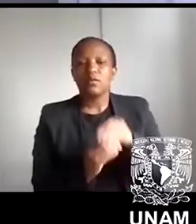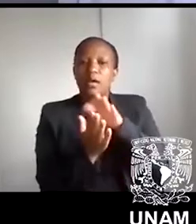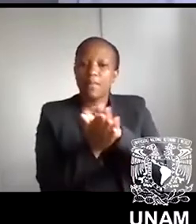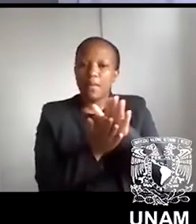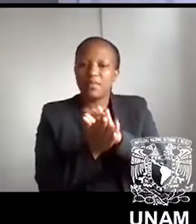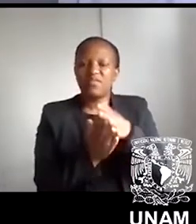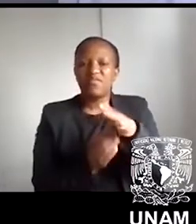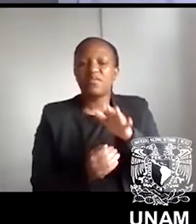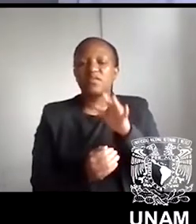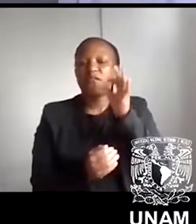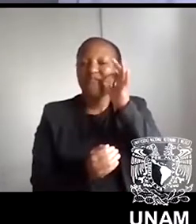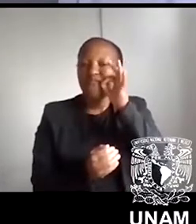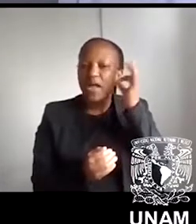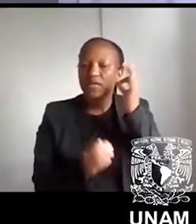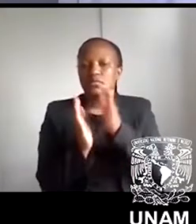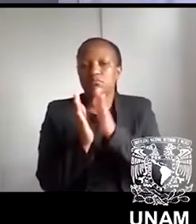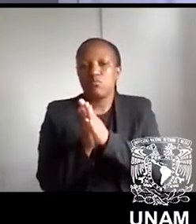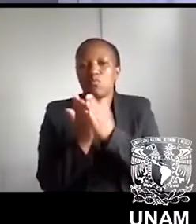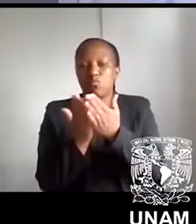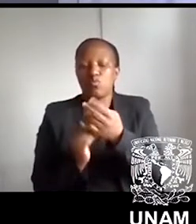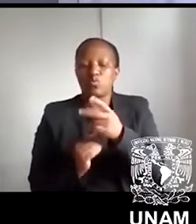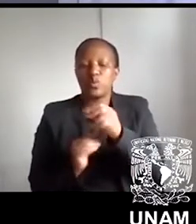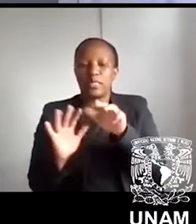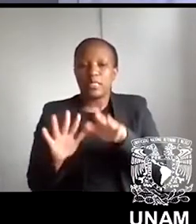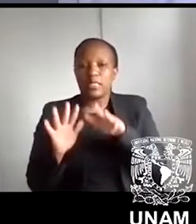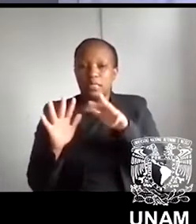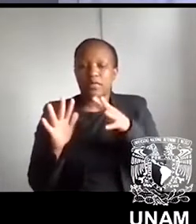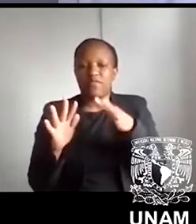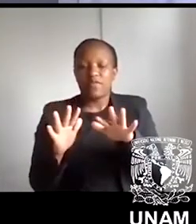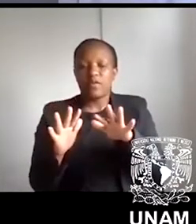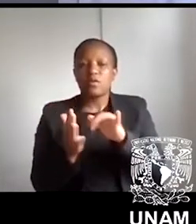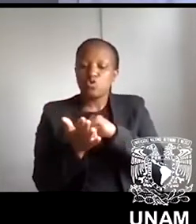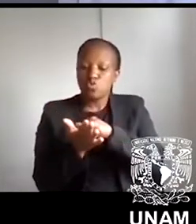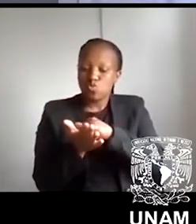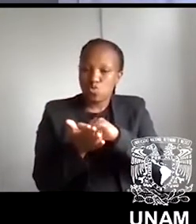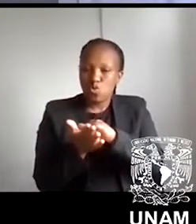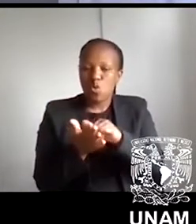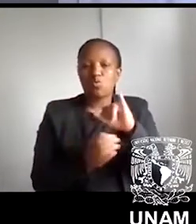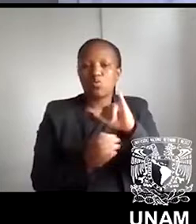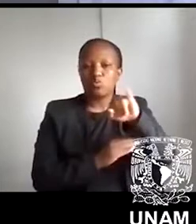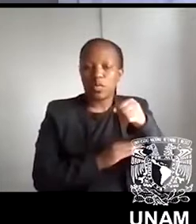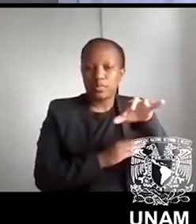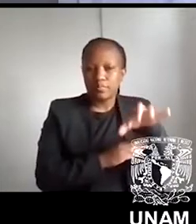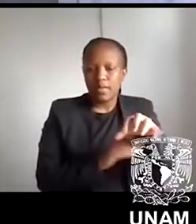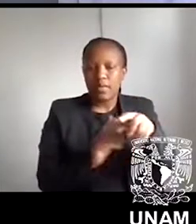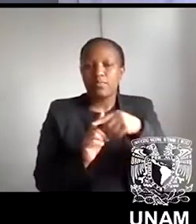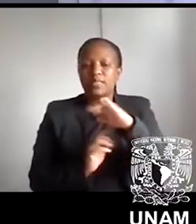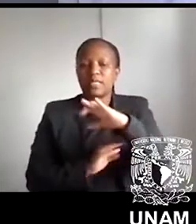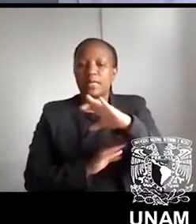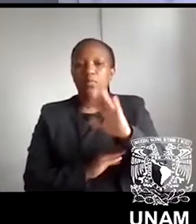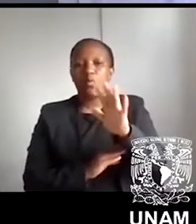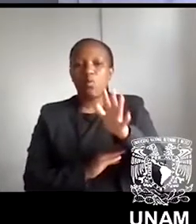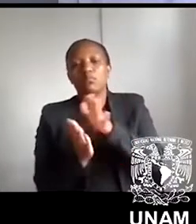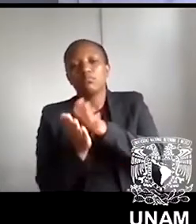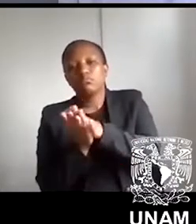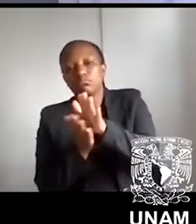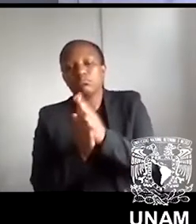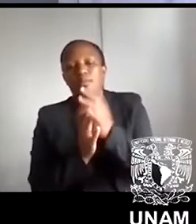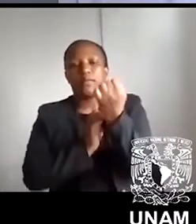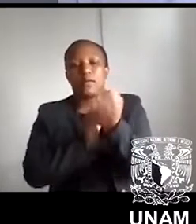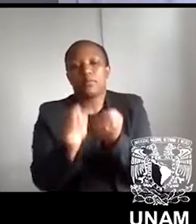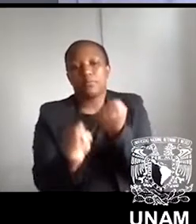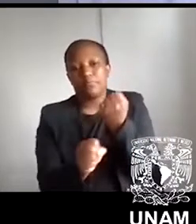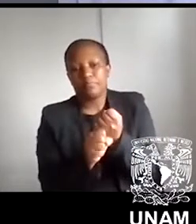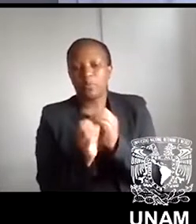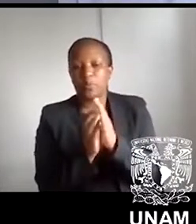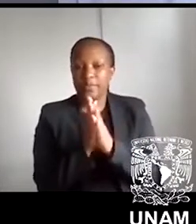2019. Her second novel, which is set in New York, Johannesburg, and the Eastern Cape, will be released next year. So we are really